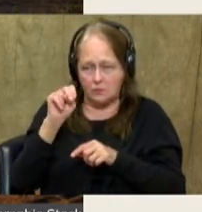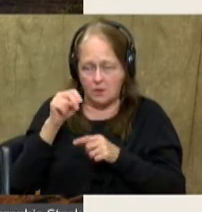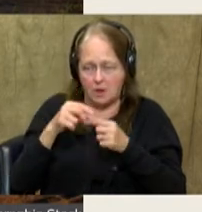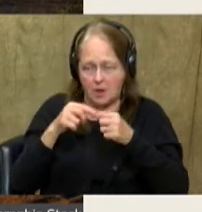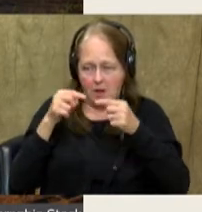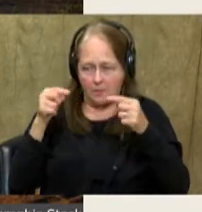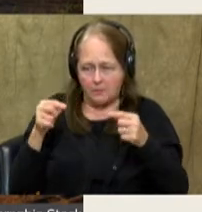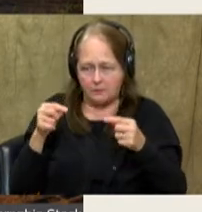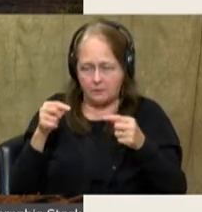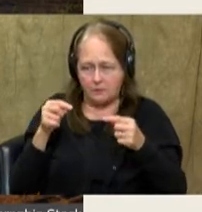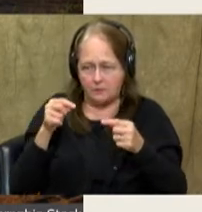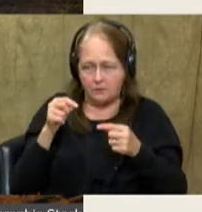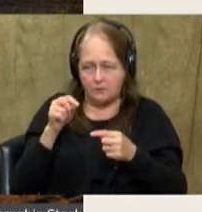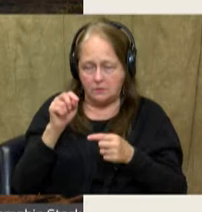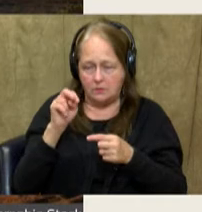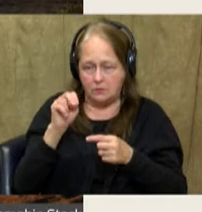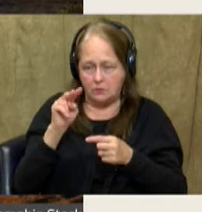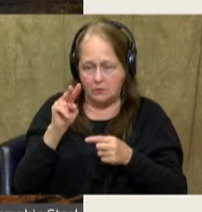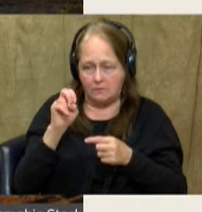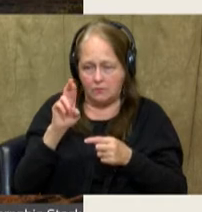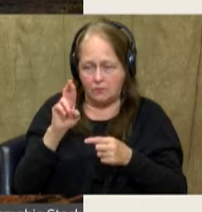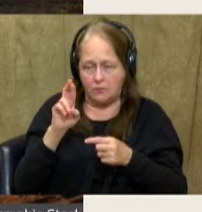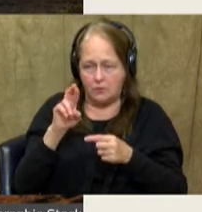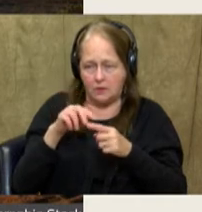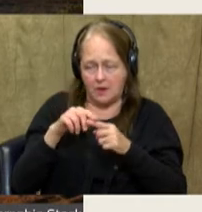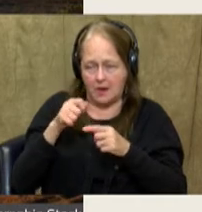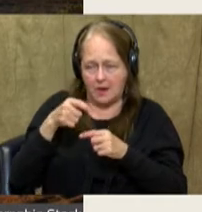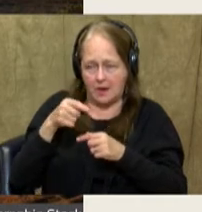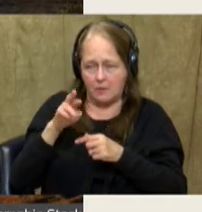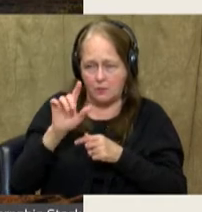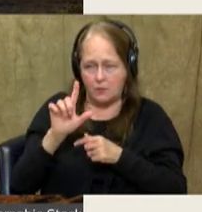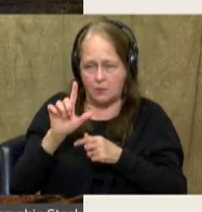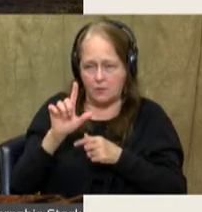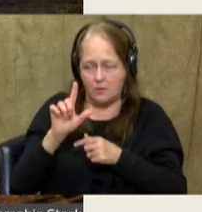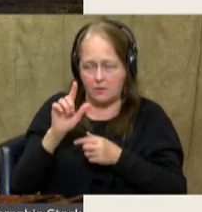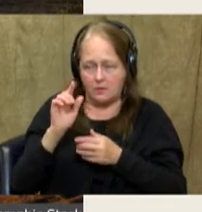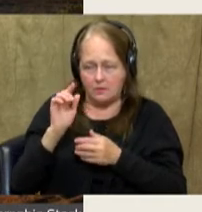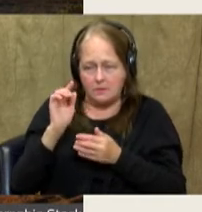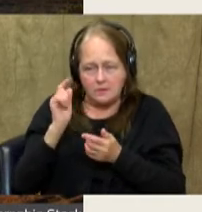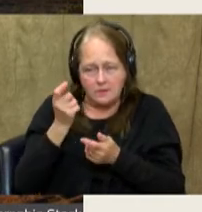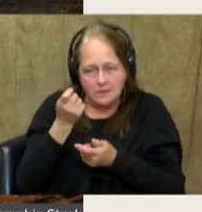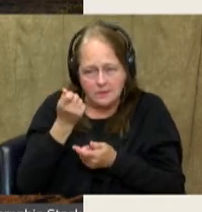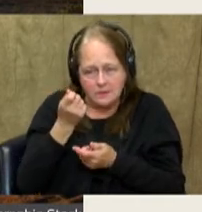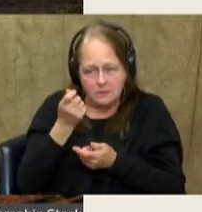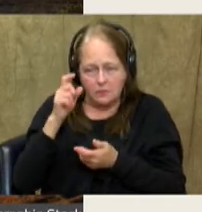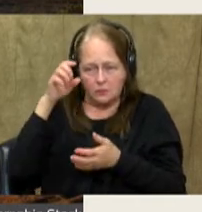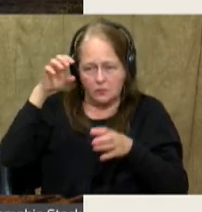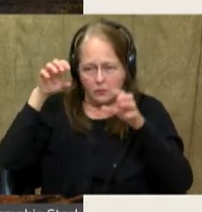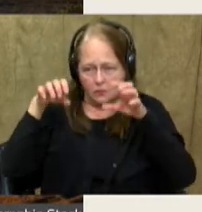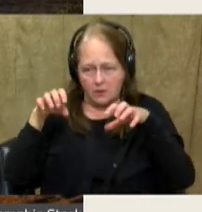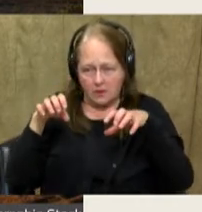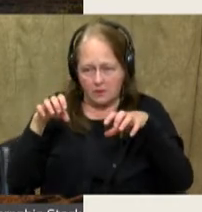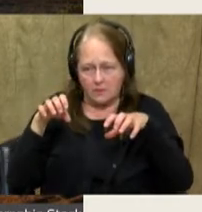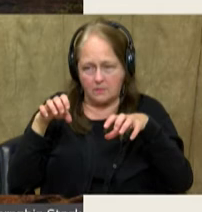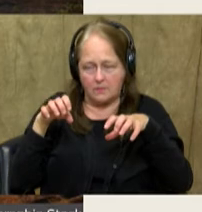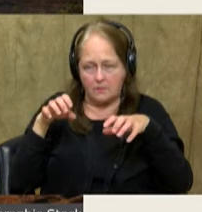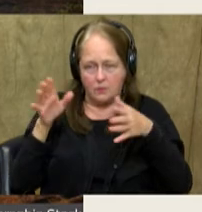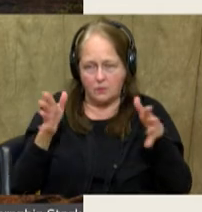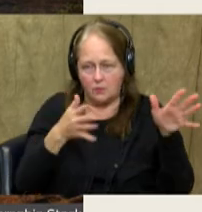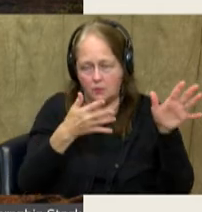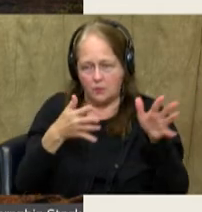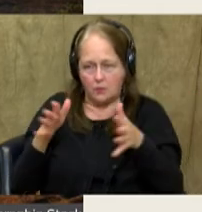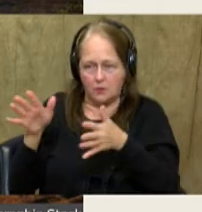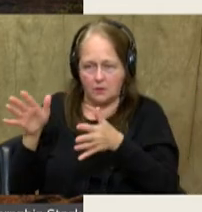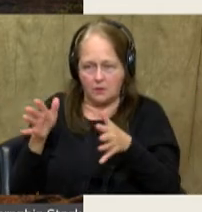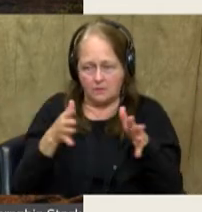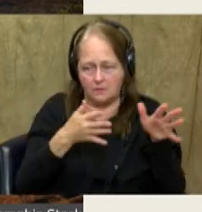time of year, typically November to April, where little rain is falling. The winds are blowing from the Himalayas